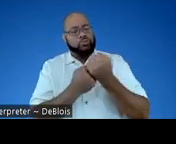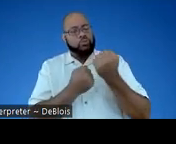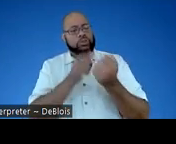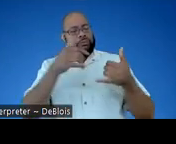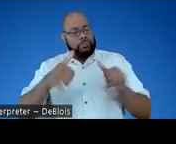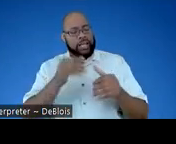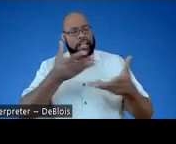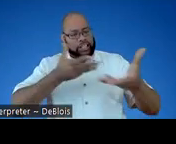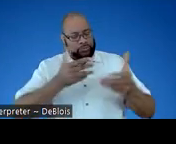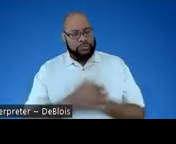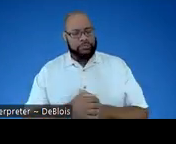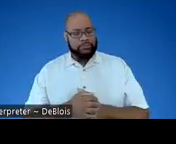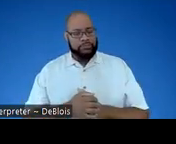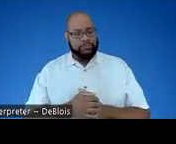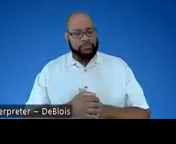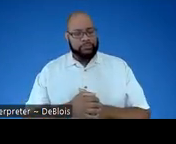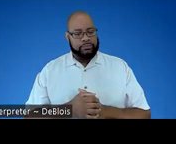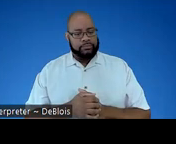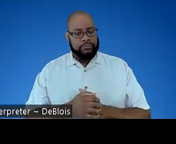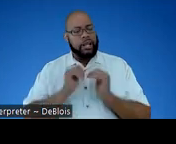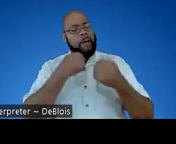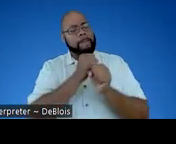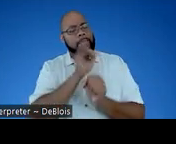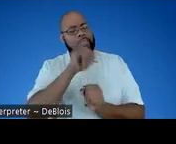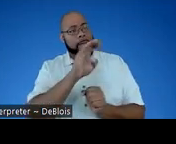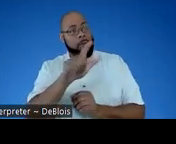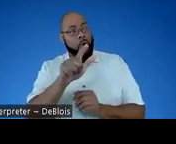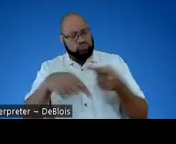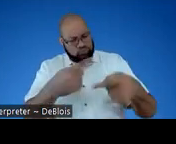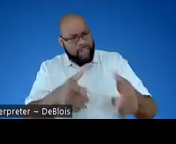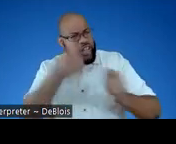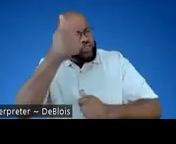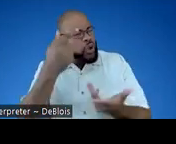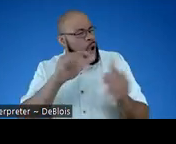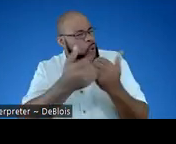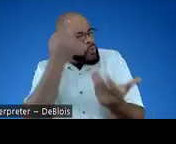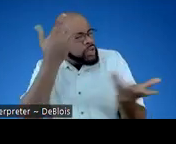play and engagement. How can we make this ball roll faster, you think?